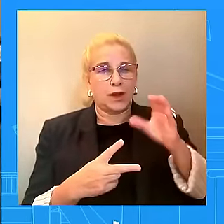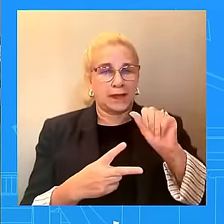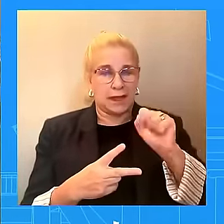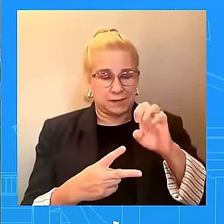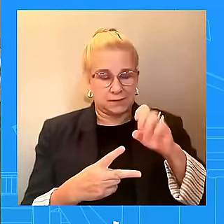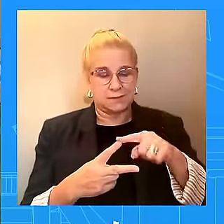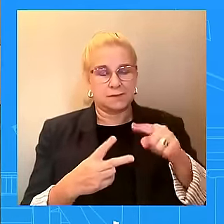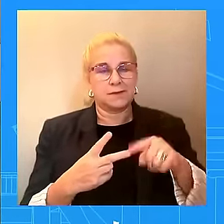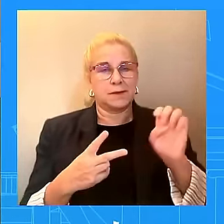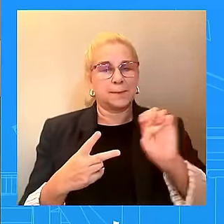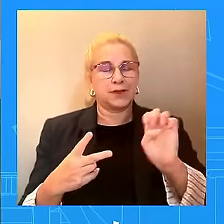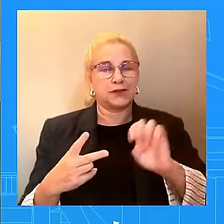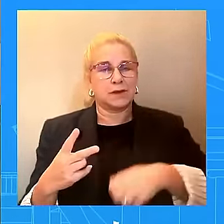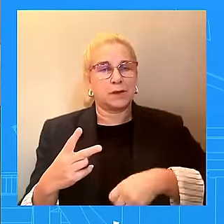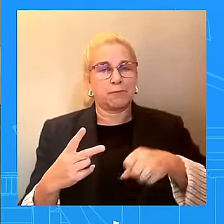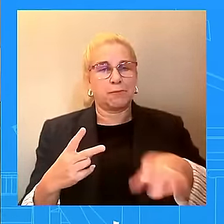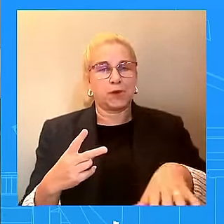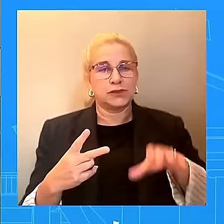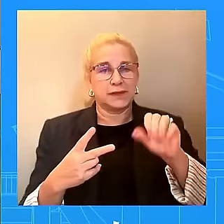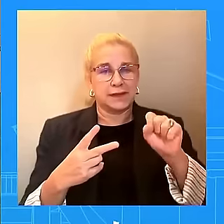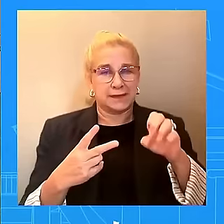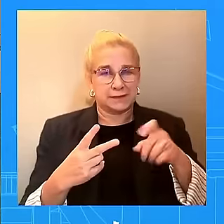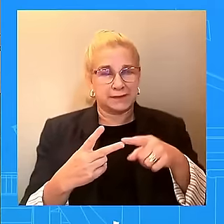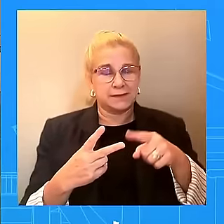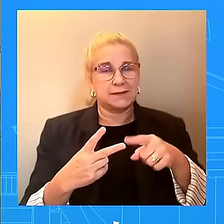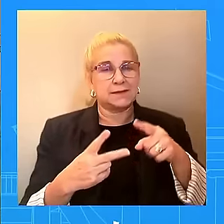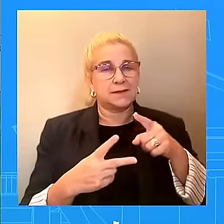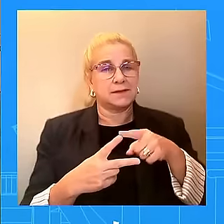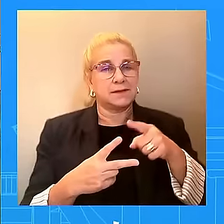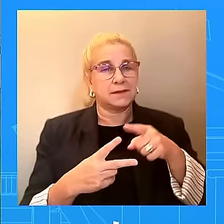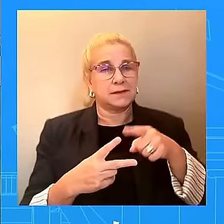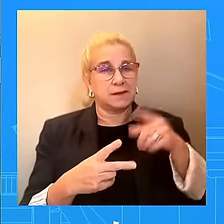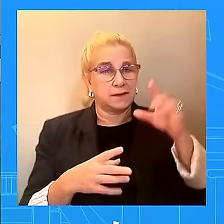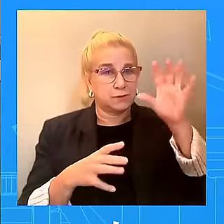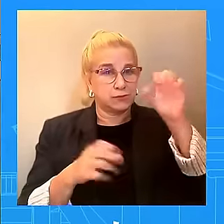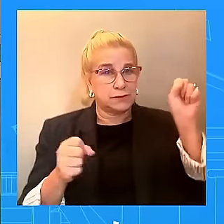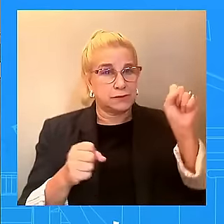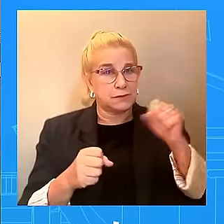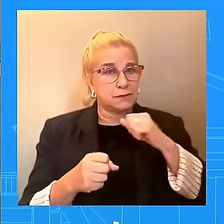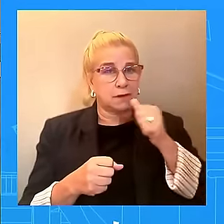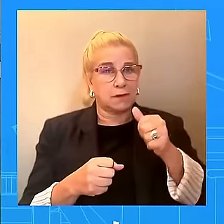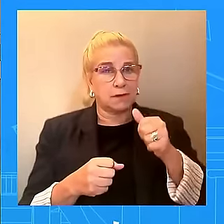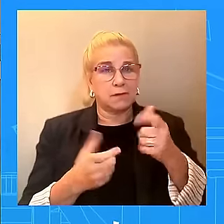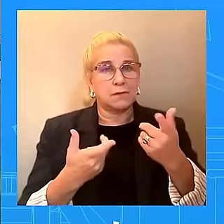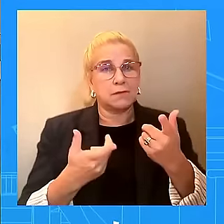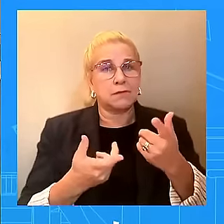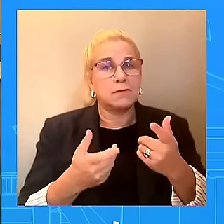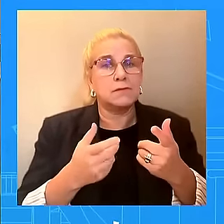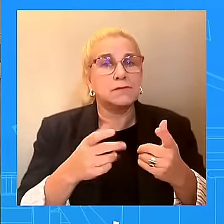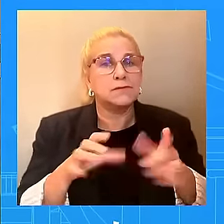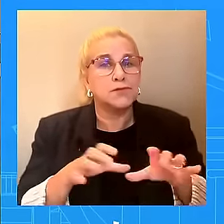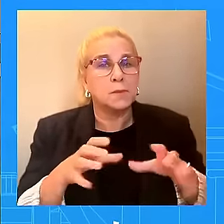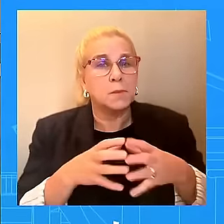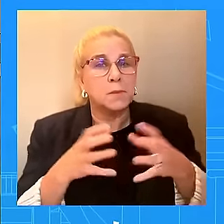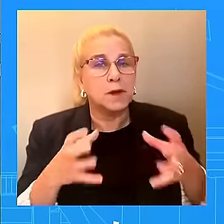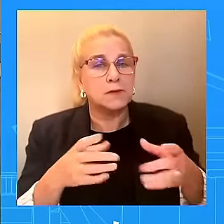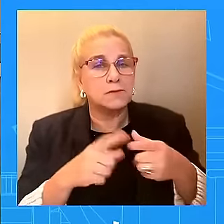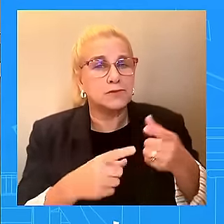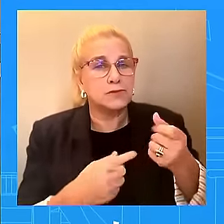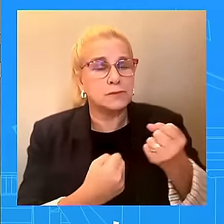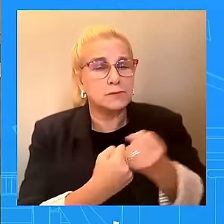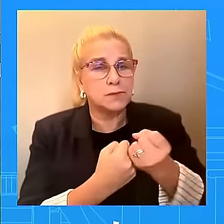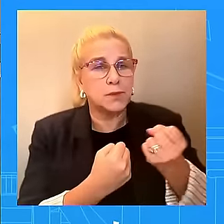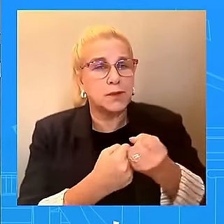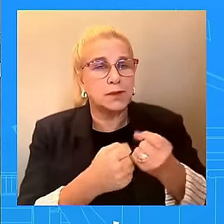administration has not done much to enforce its interpretation of that law, that hospitals have to provide abortions and medical